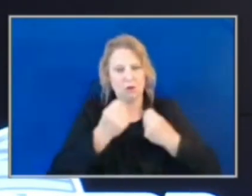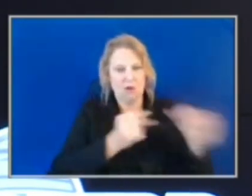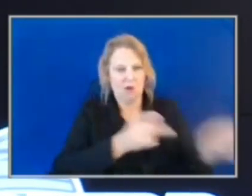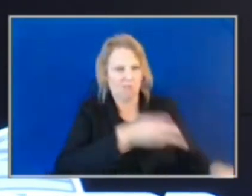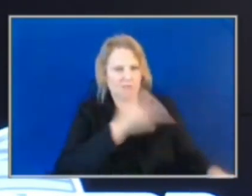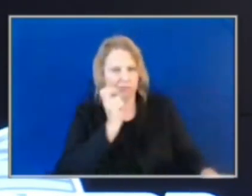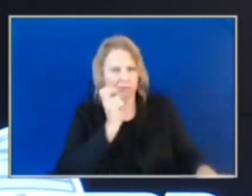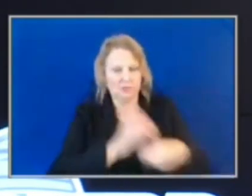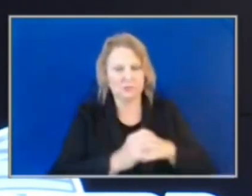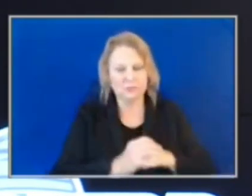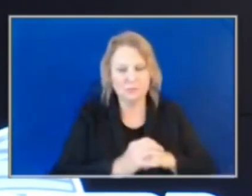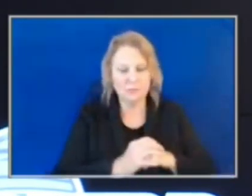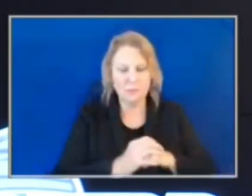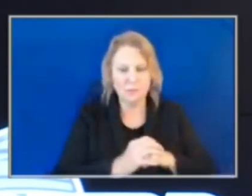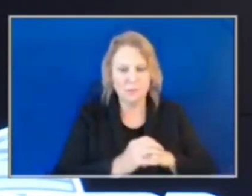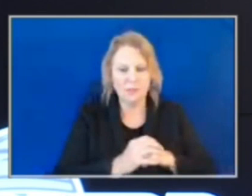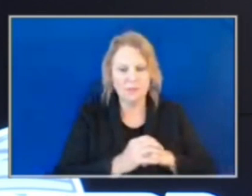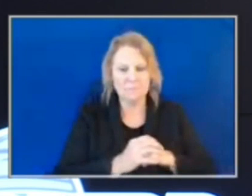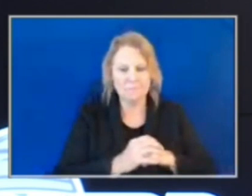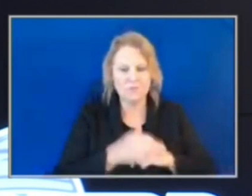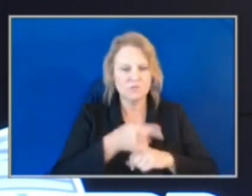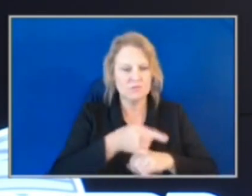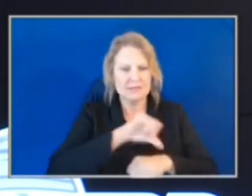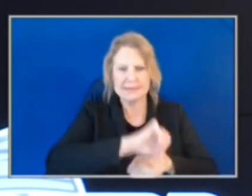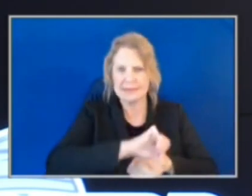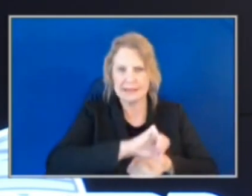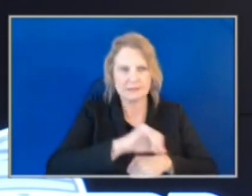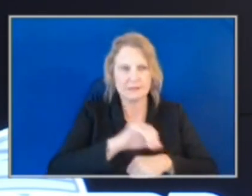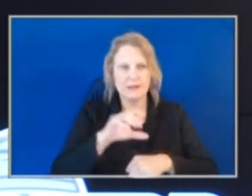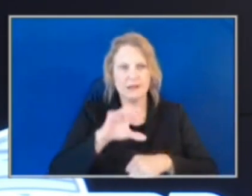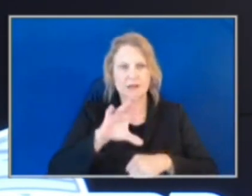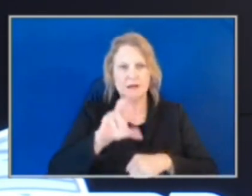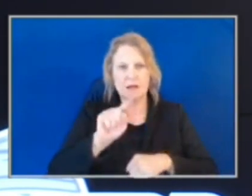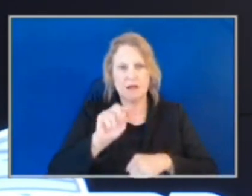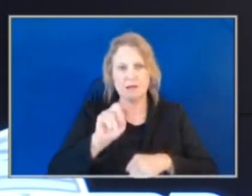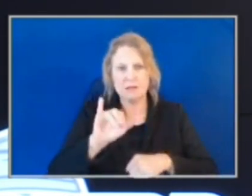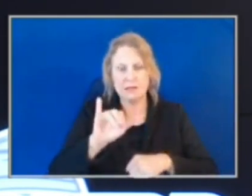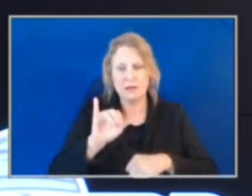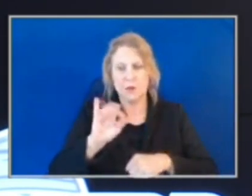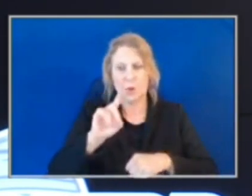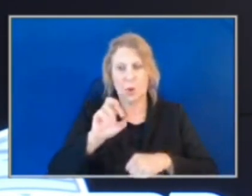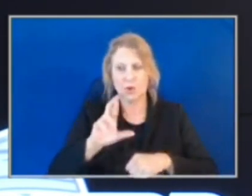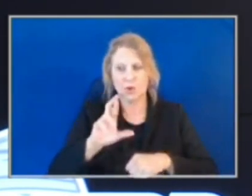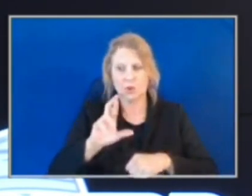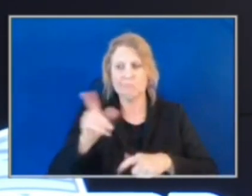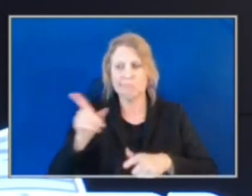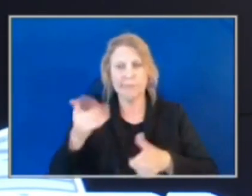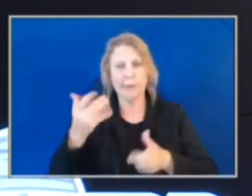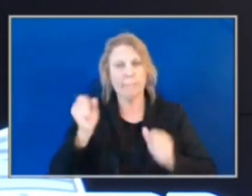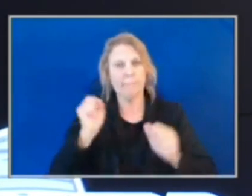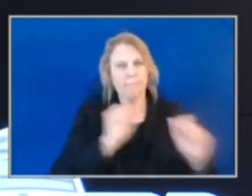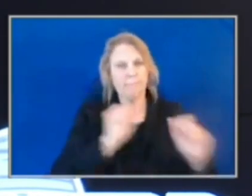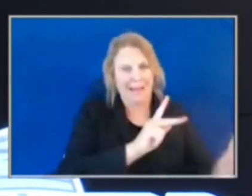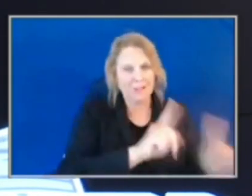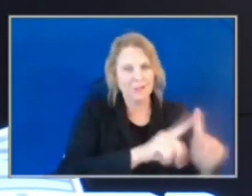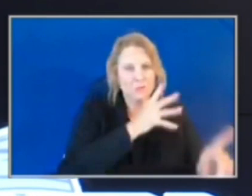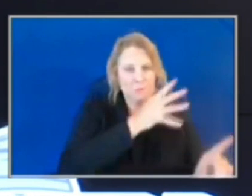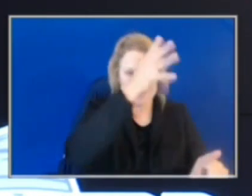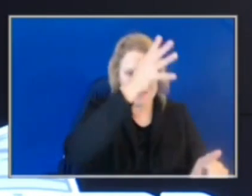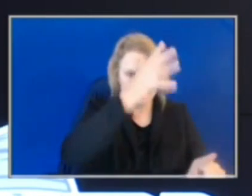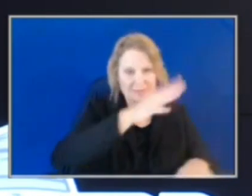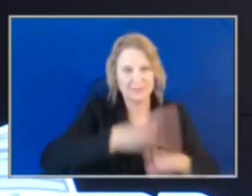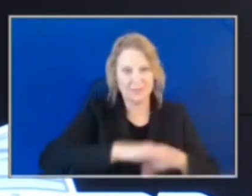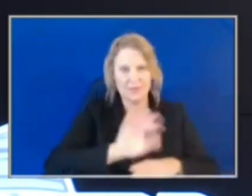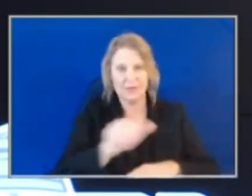Each of these times, he was denied a secure custody order and released to his parents. His crime spree ended on July 9th, when Juvenile X, along with